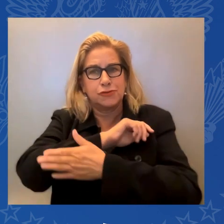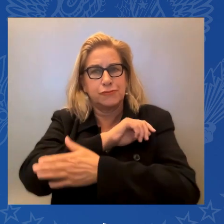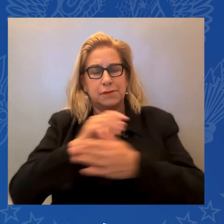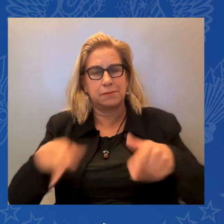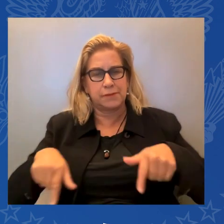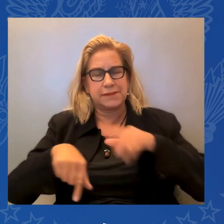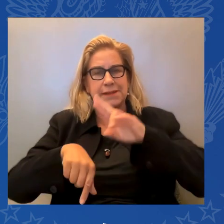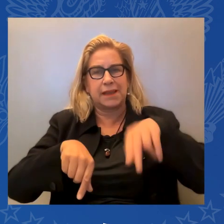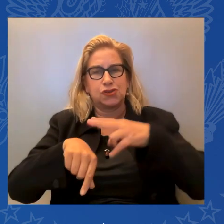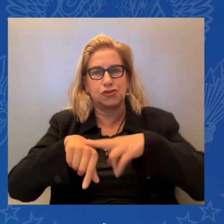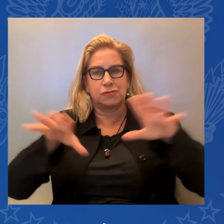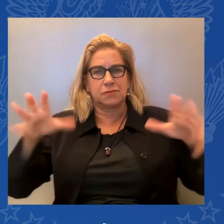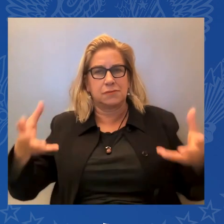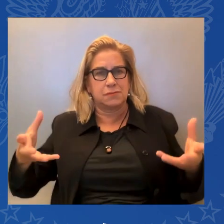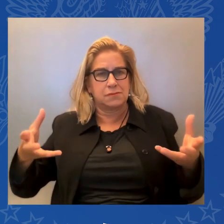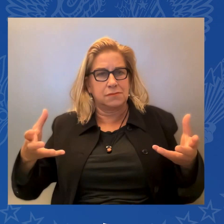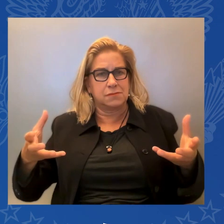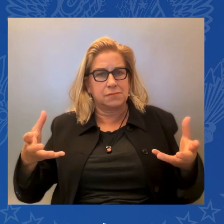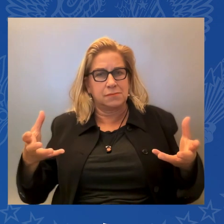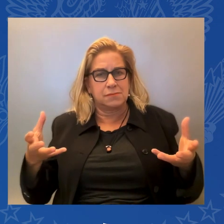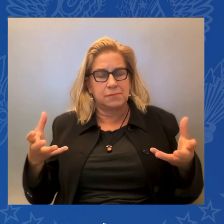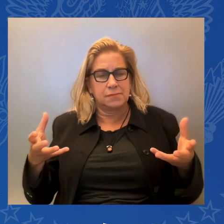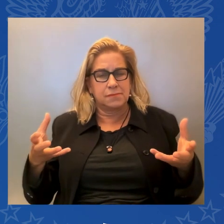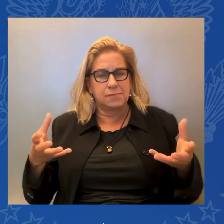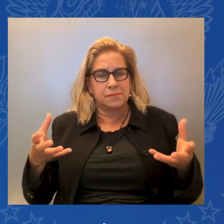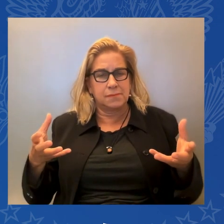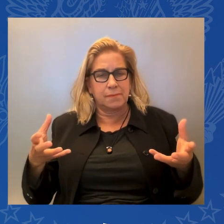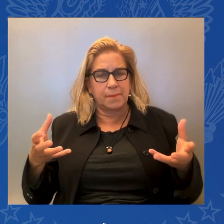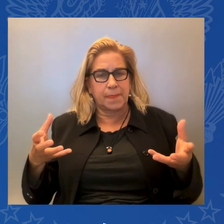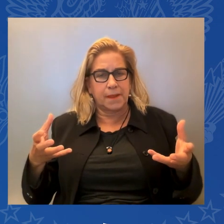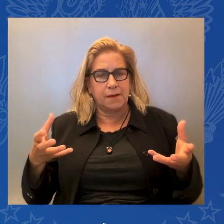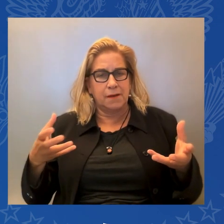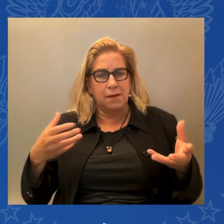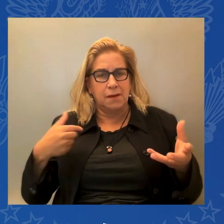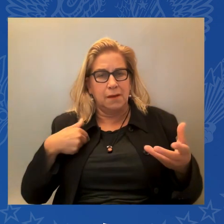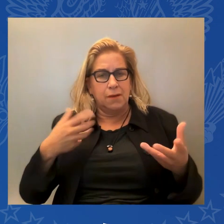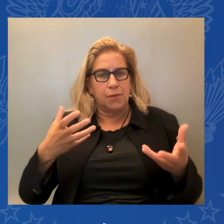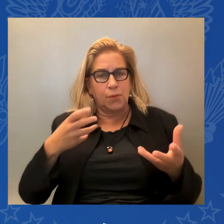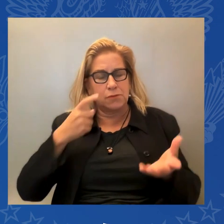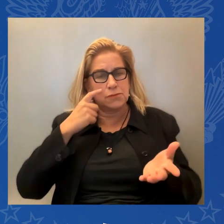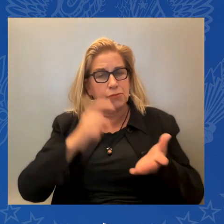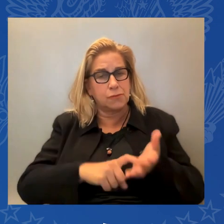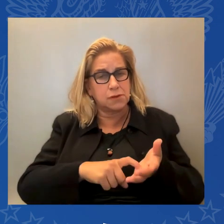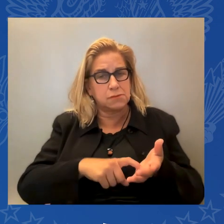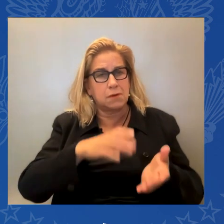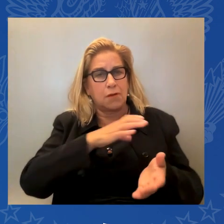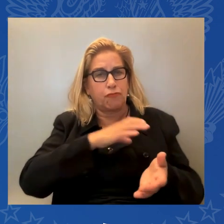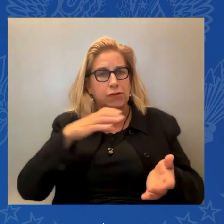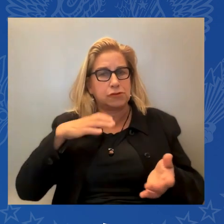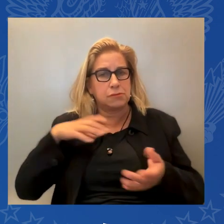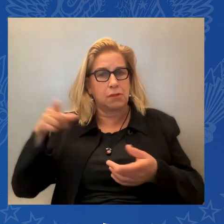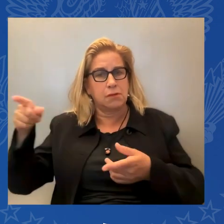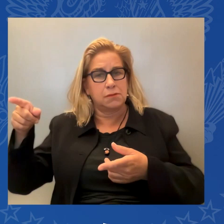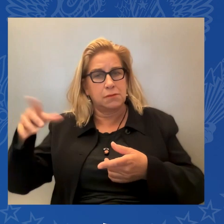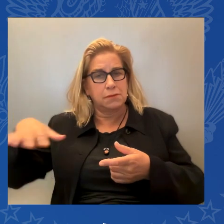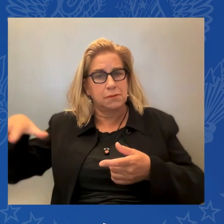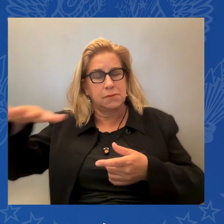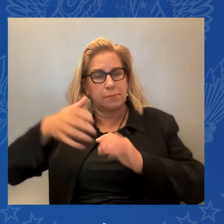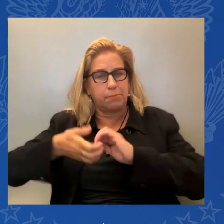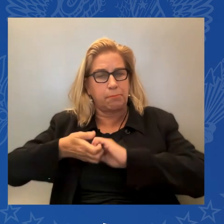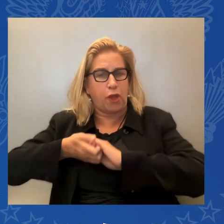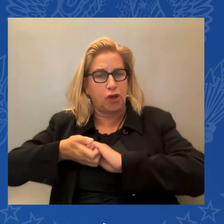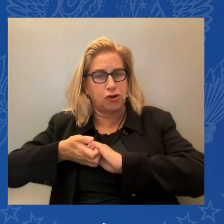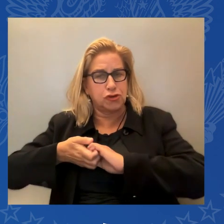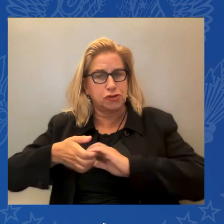partners who are here today. Pete, where are you? The vice chairman of the — there you go, Pete. I didn't see him there.